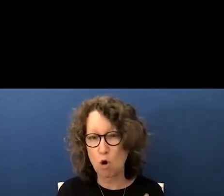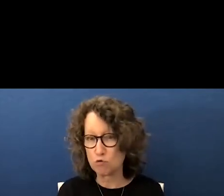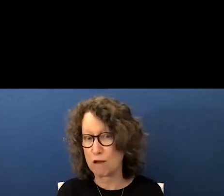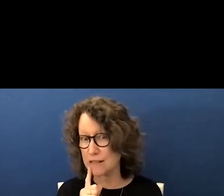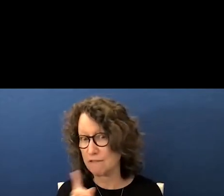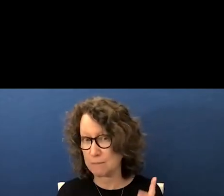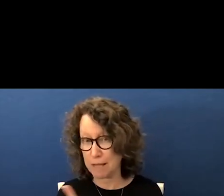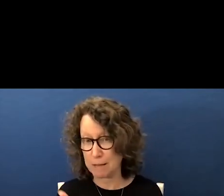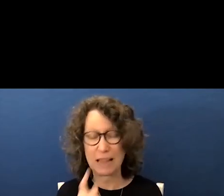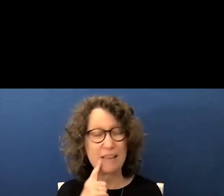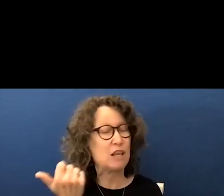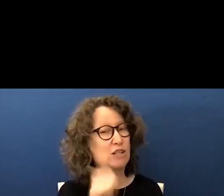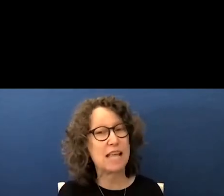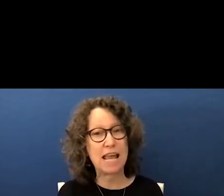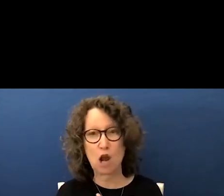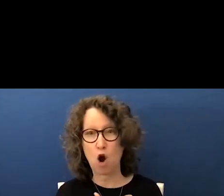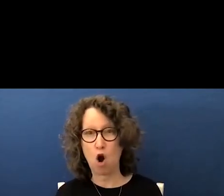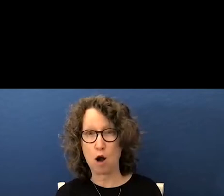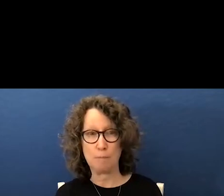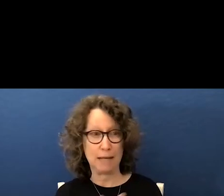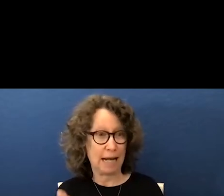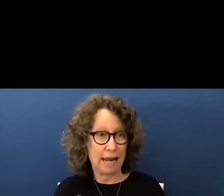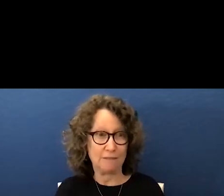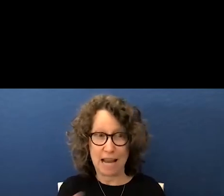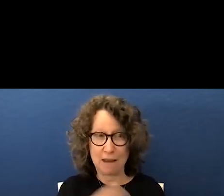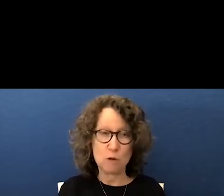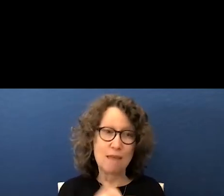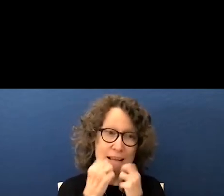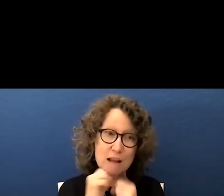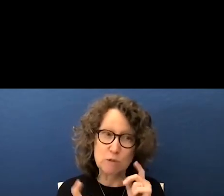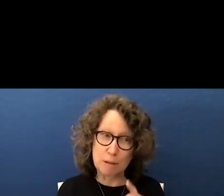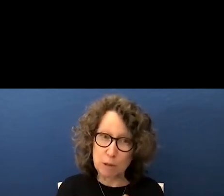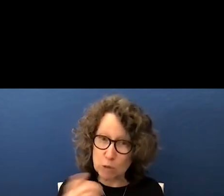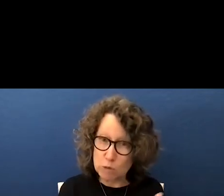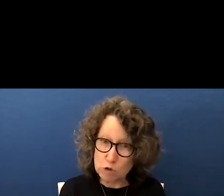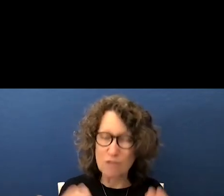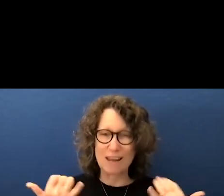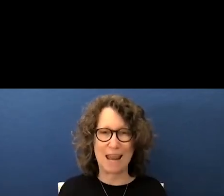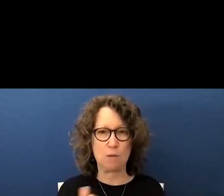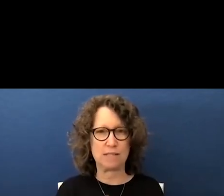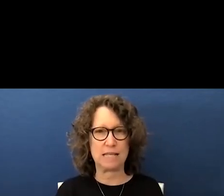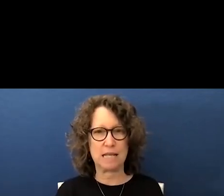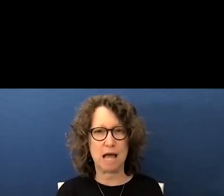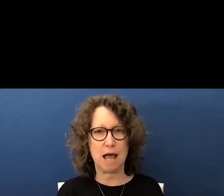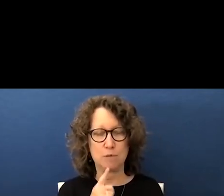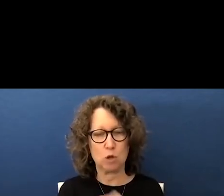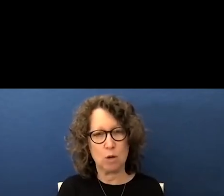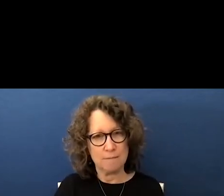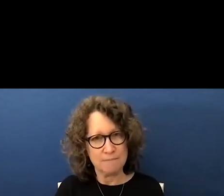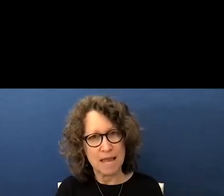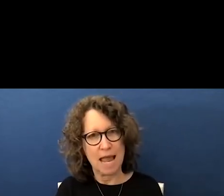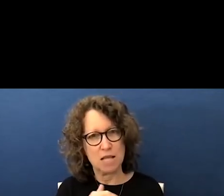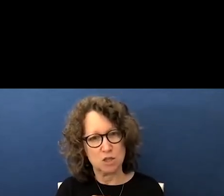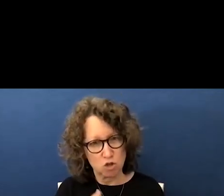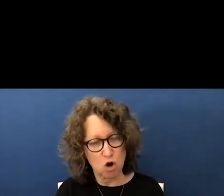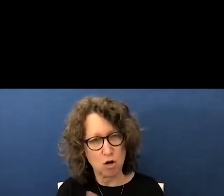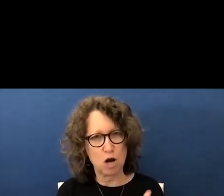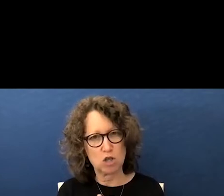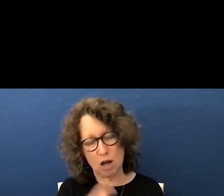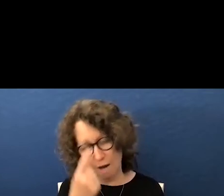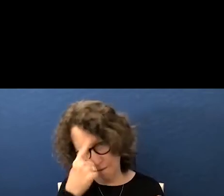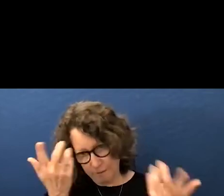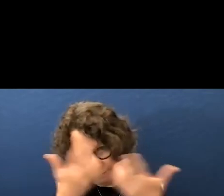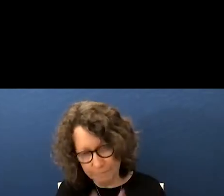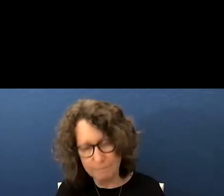if there is any heartbeat left in any of you that cares for those you serve now is the time to repent and begin a process of reconciliation